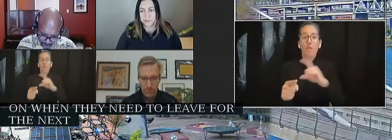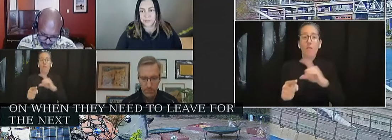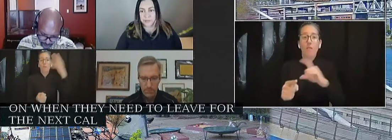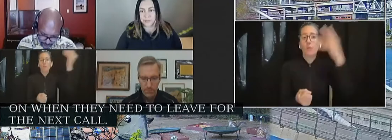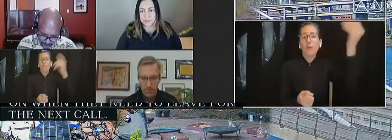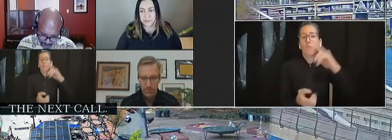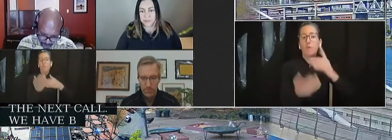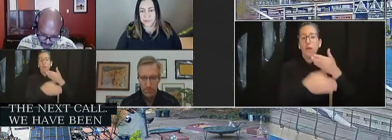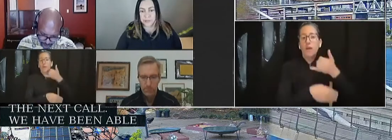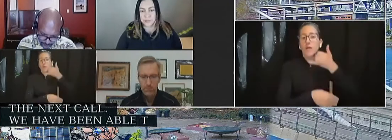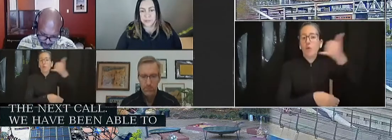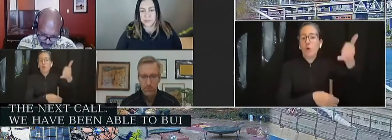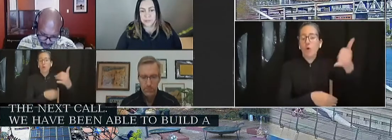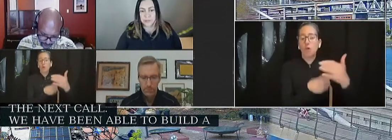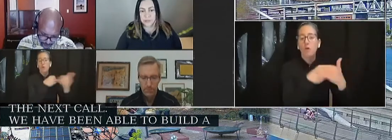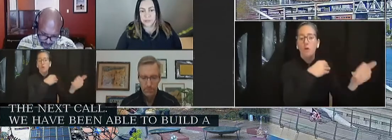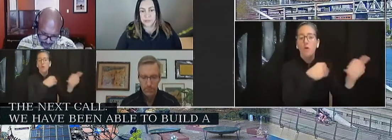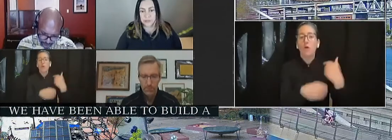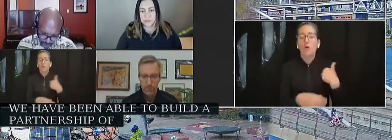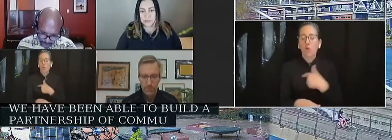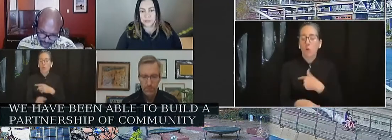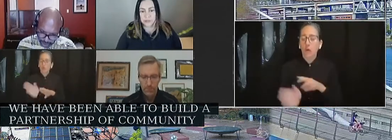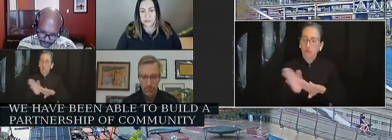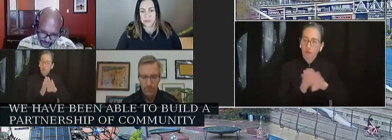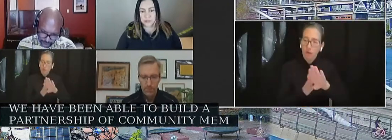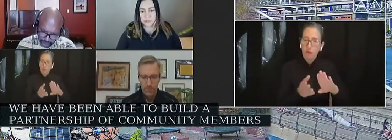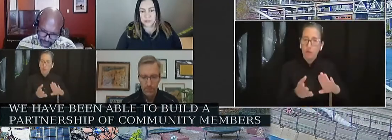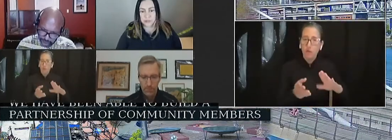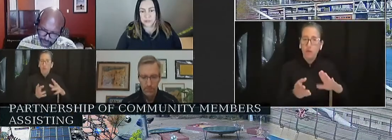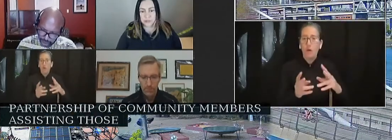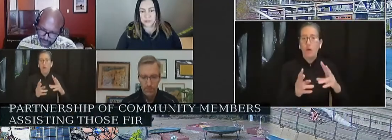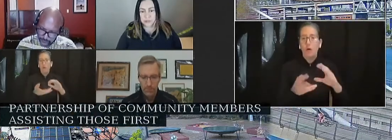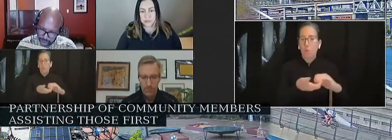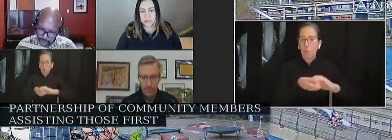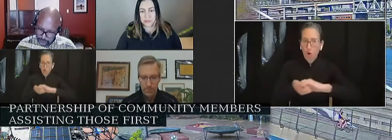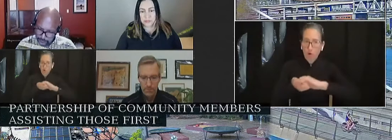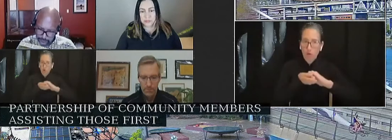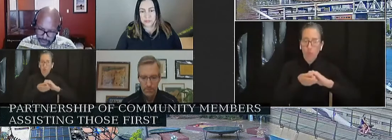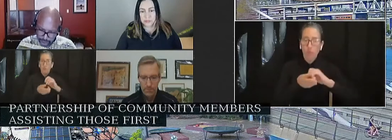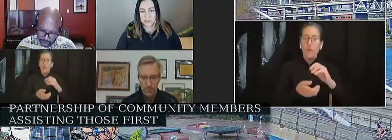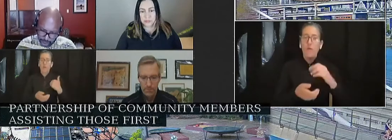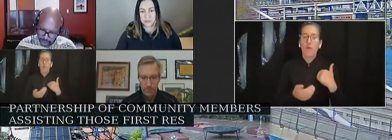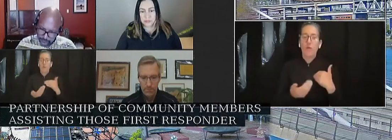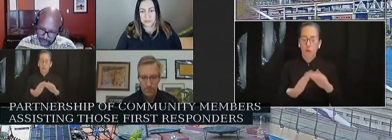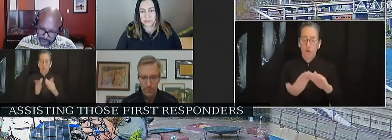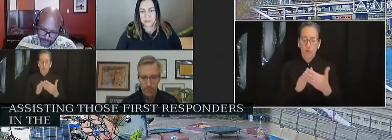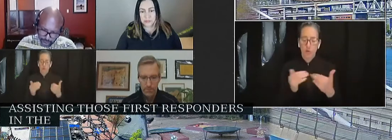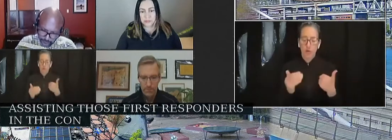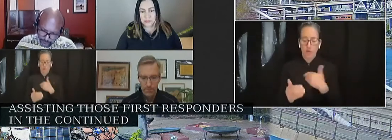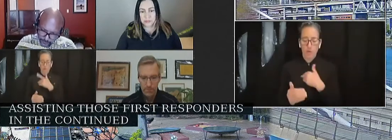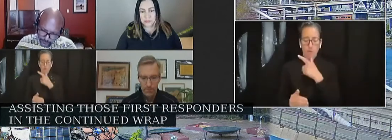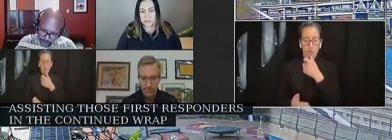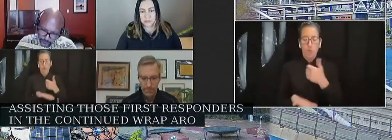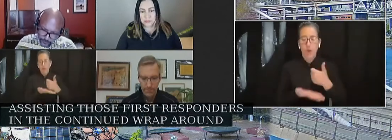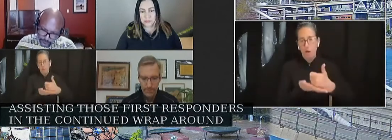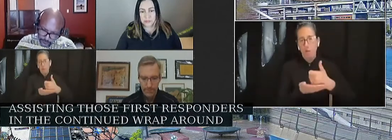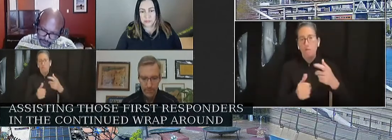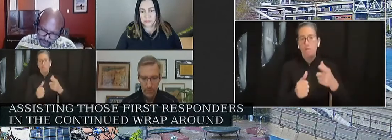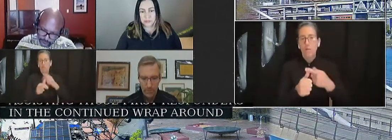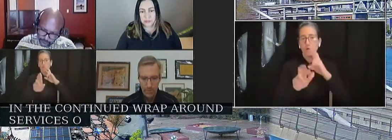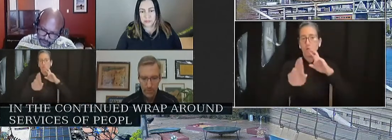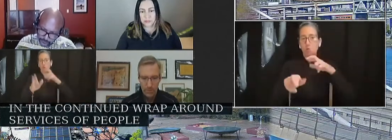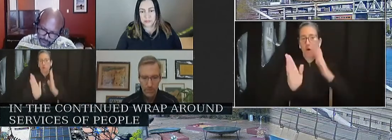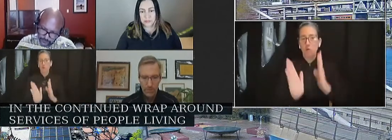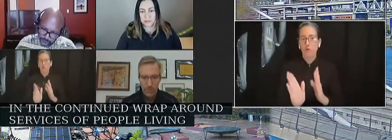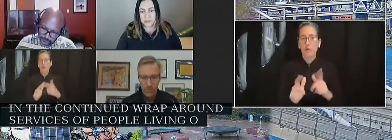partnership of community members assisting those first responders in the continued wraparound services of people living on